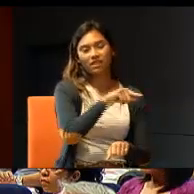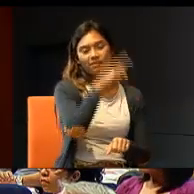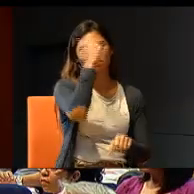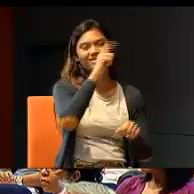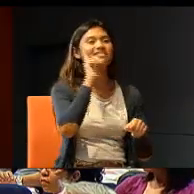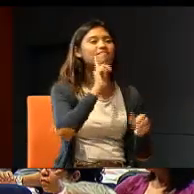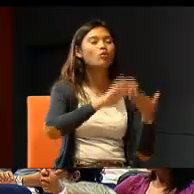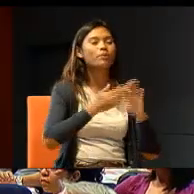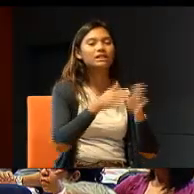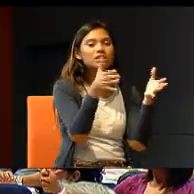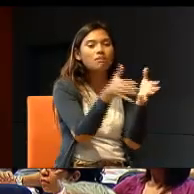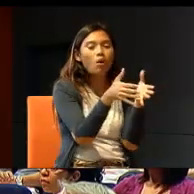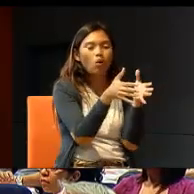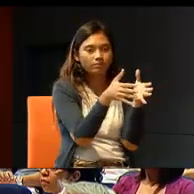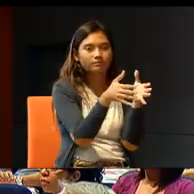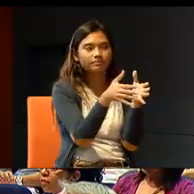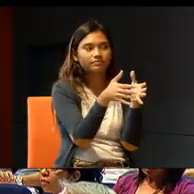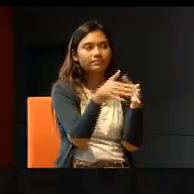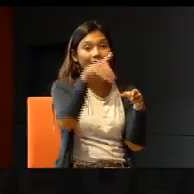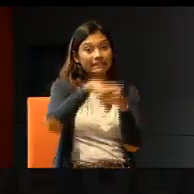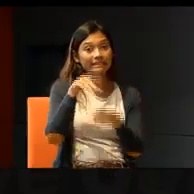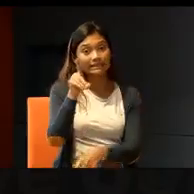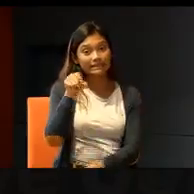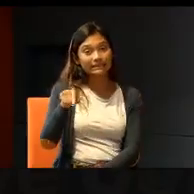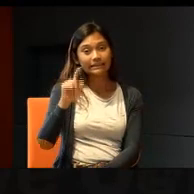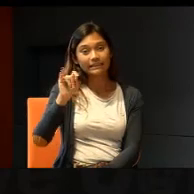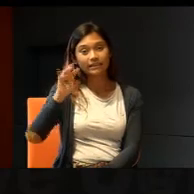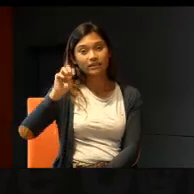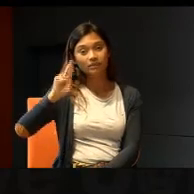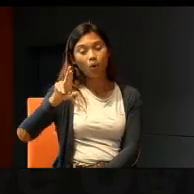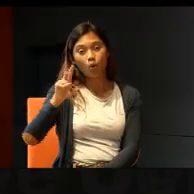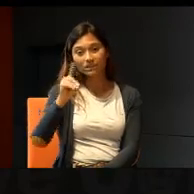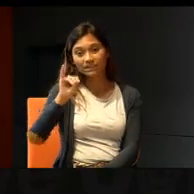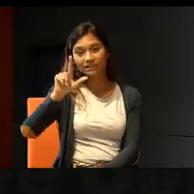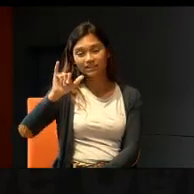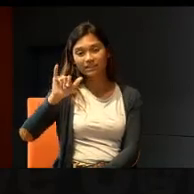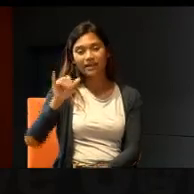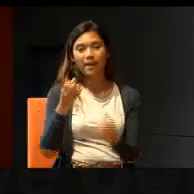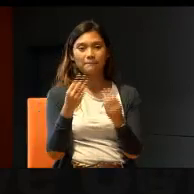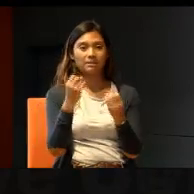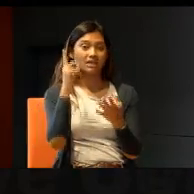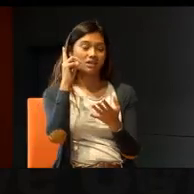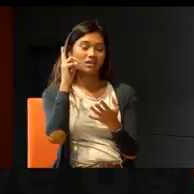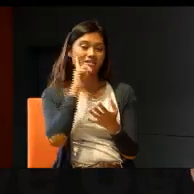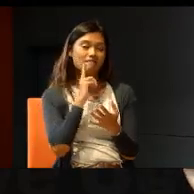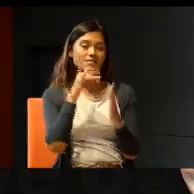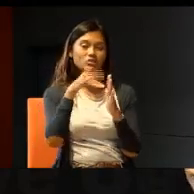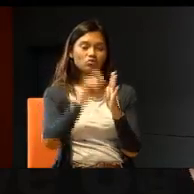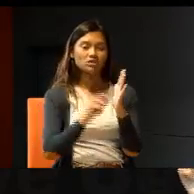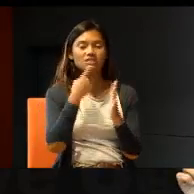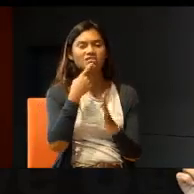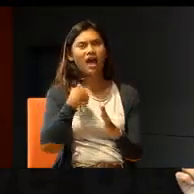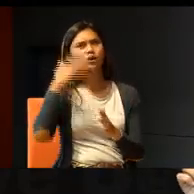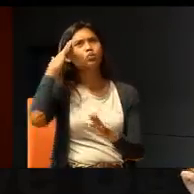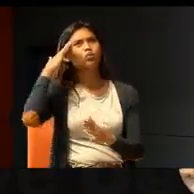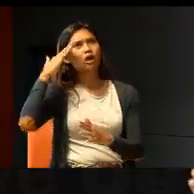very small. So, even in DZ, many of my deaf students will say, oh, I know someone else in my village or